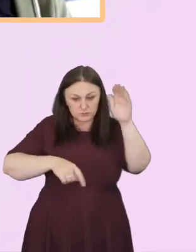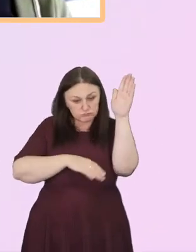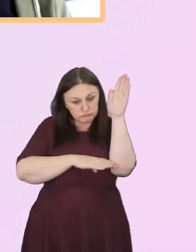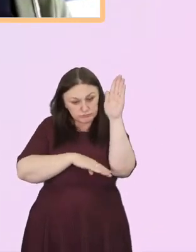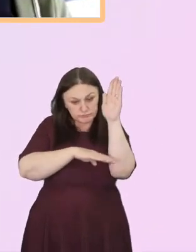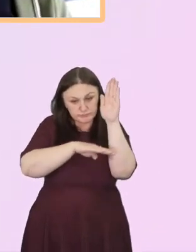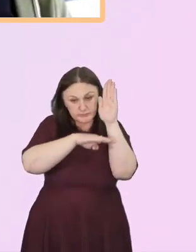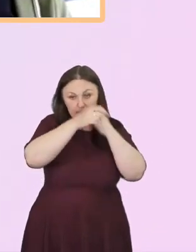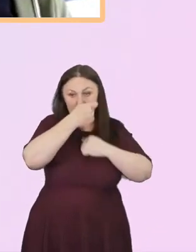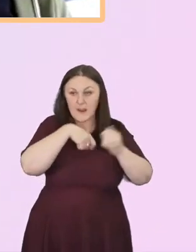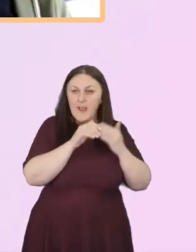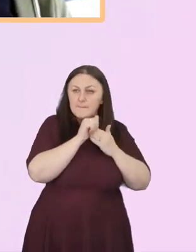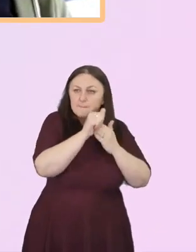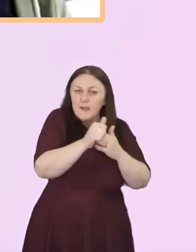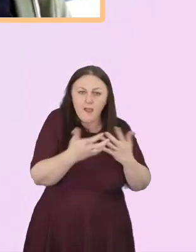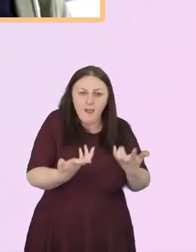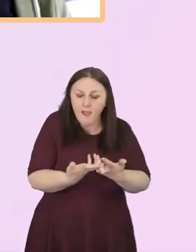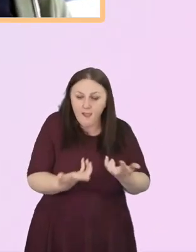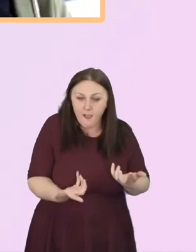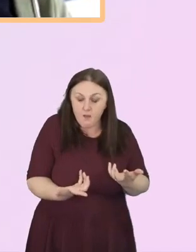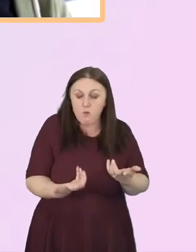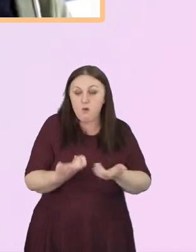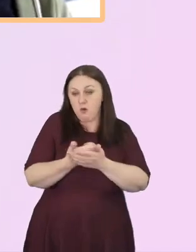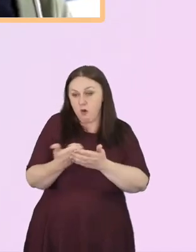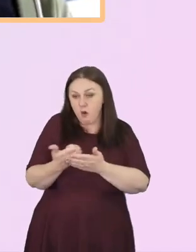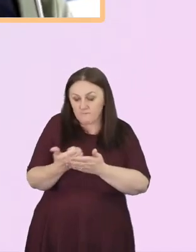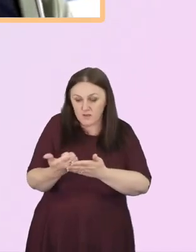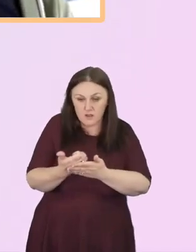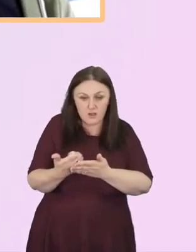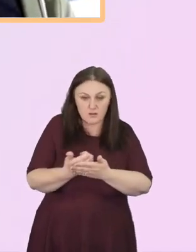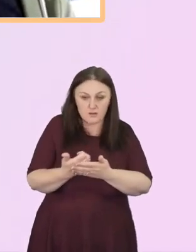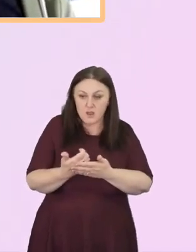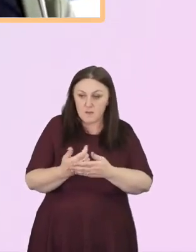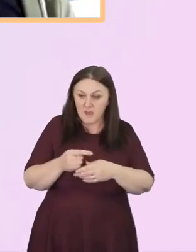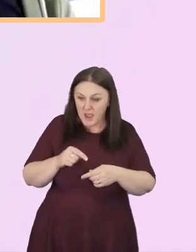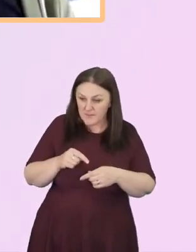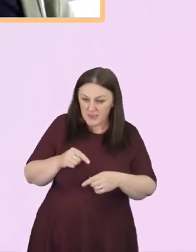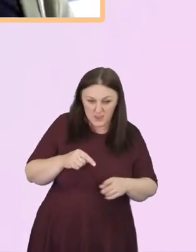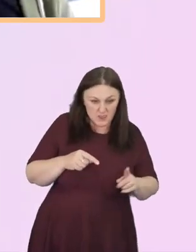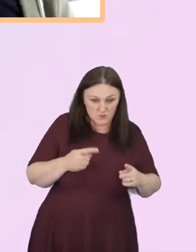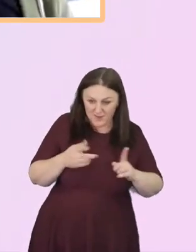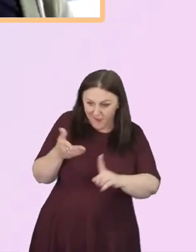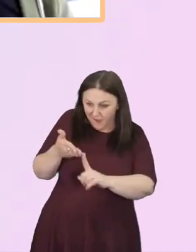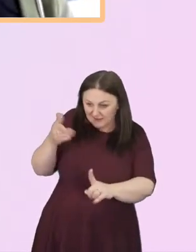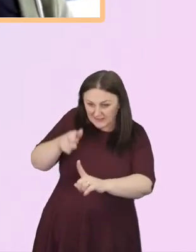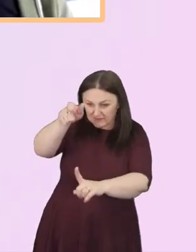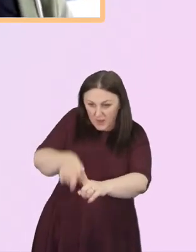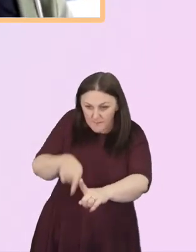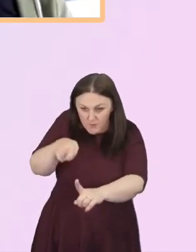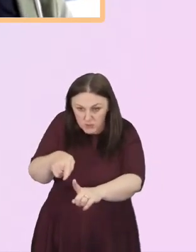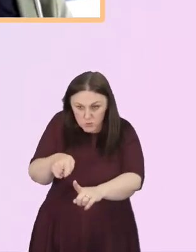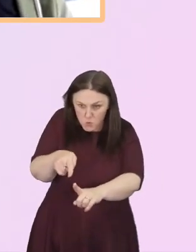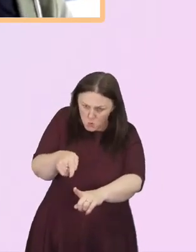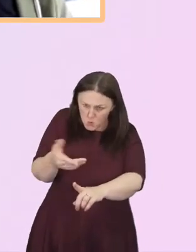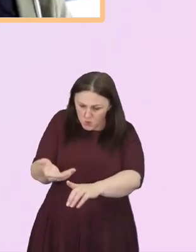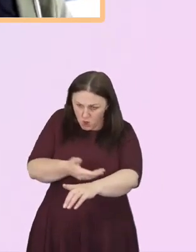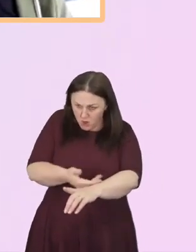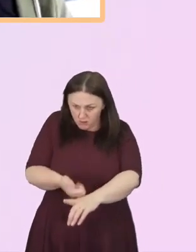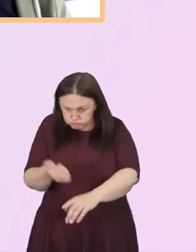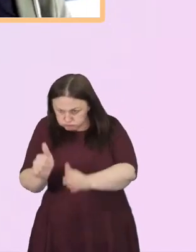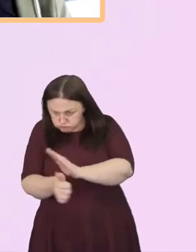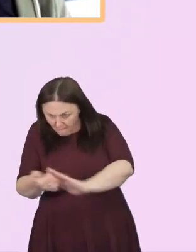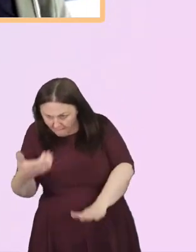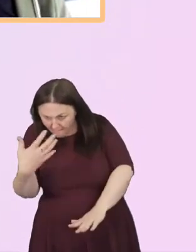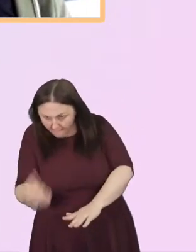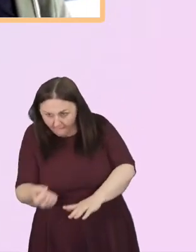identified quite early on and they're mentored or they get lots of opportunities to take part.